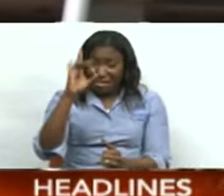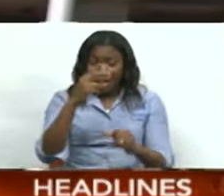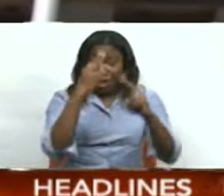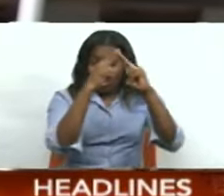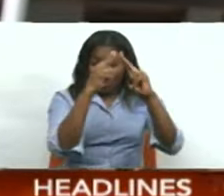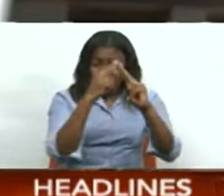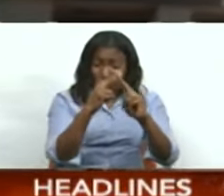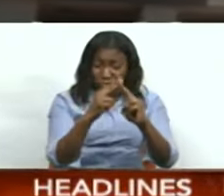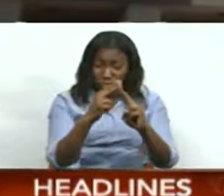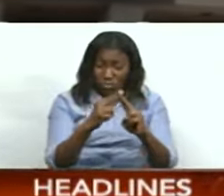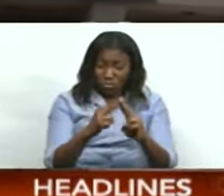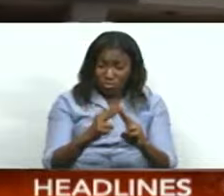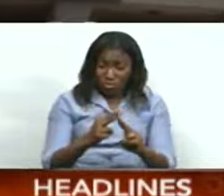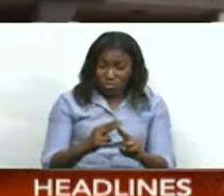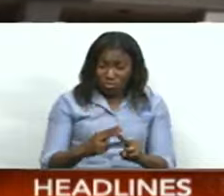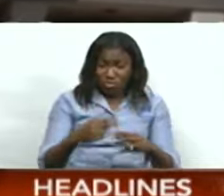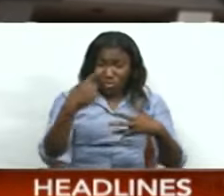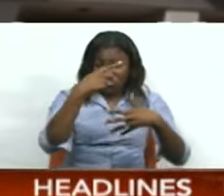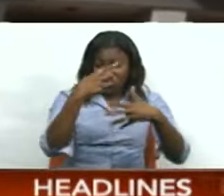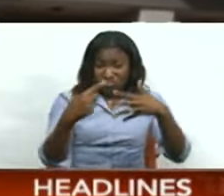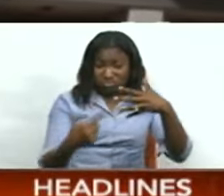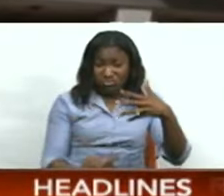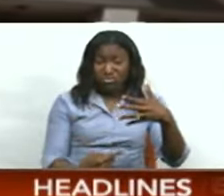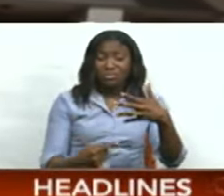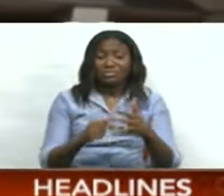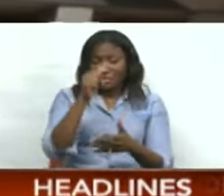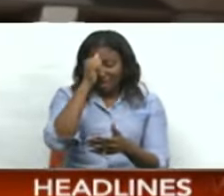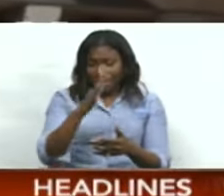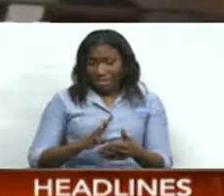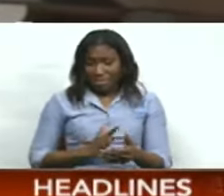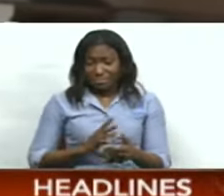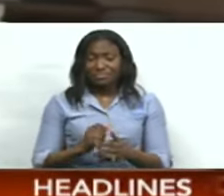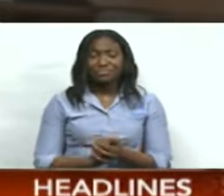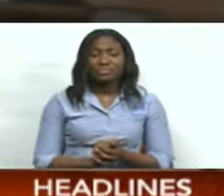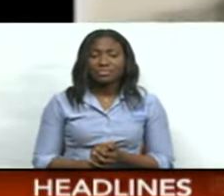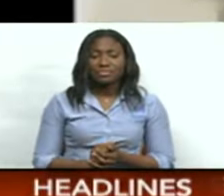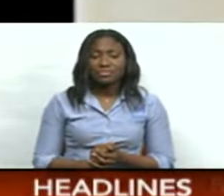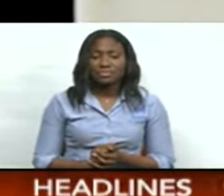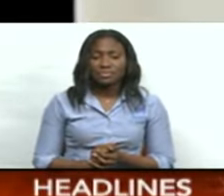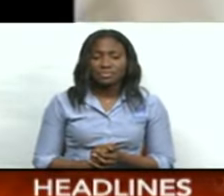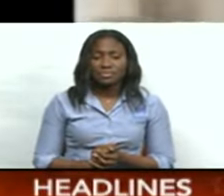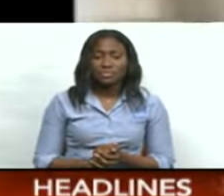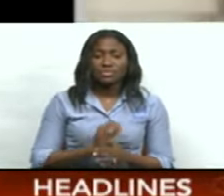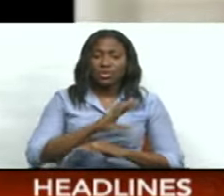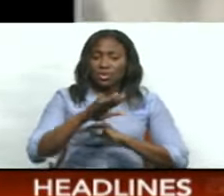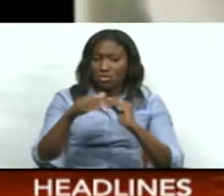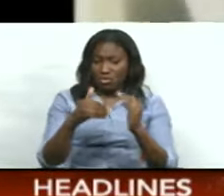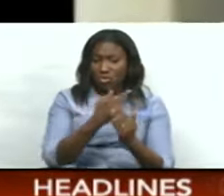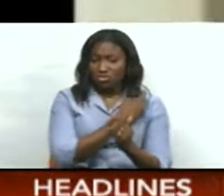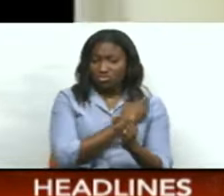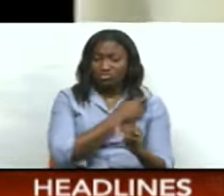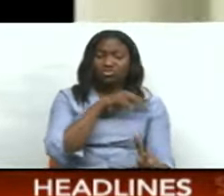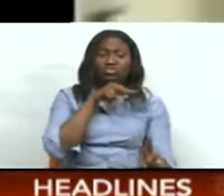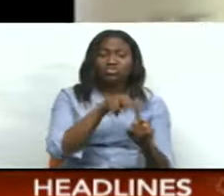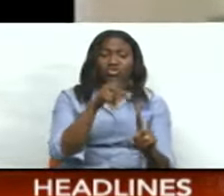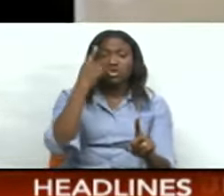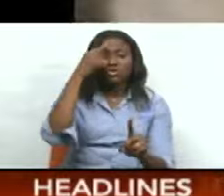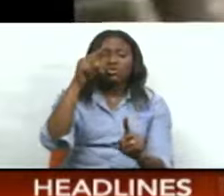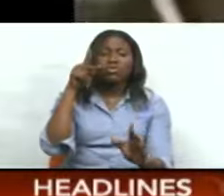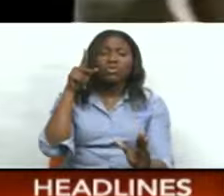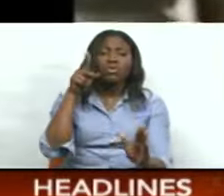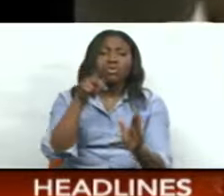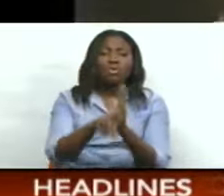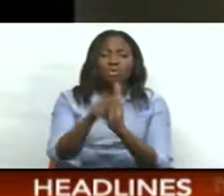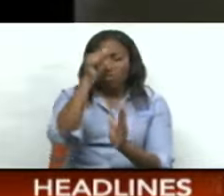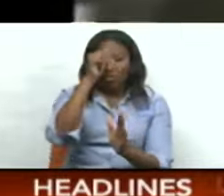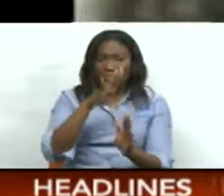Ramaya, Sinath Ramaya, Daniel Gopal, Richard Huggins and Mark Jaikaran. They were accused of murdering Tucker Budhram in December